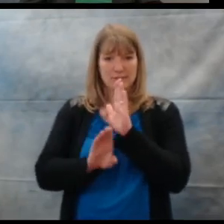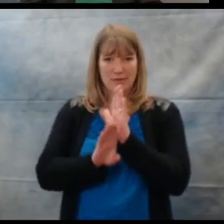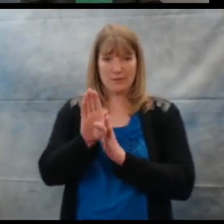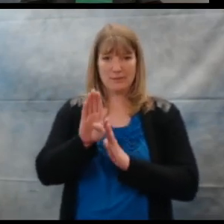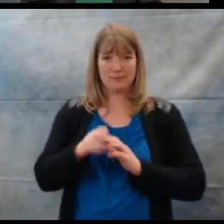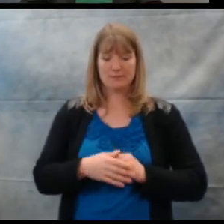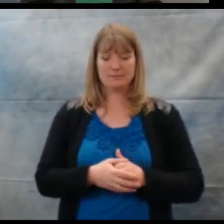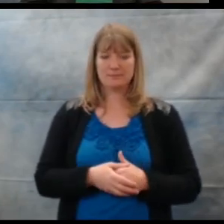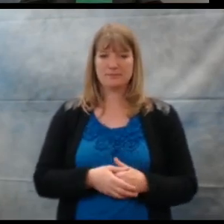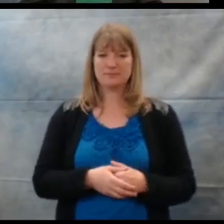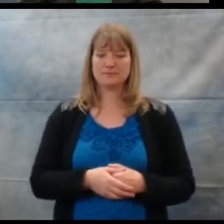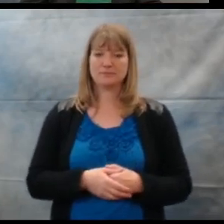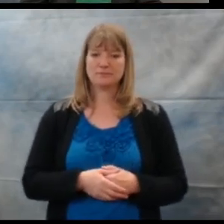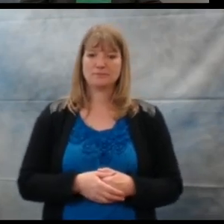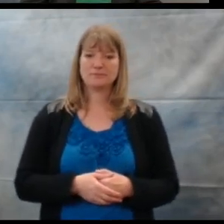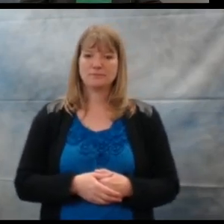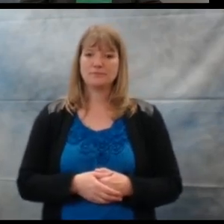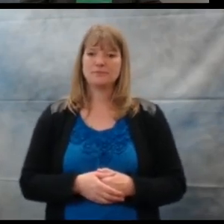skills development.